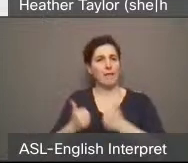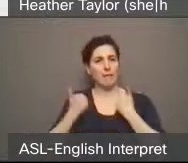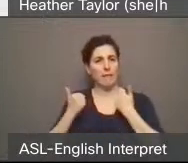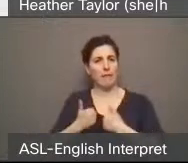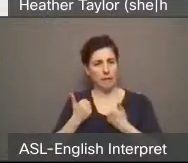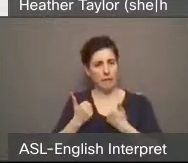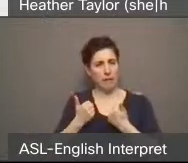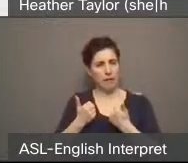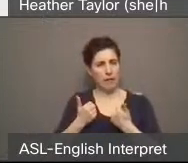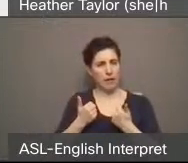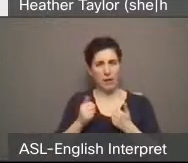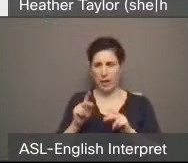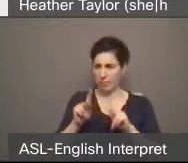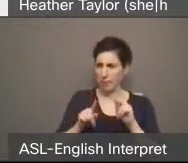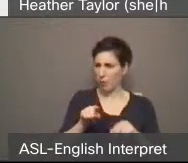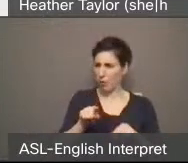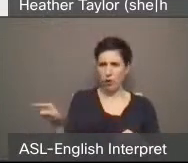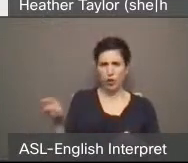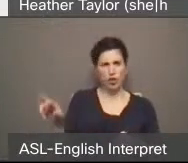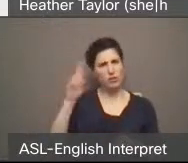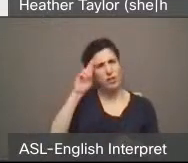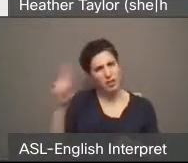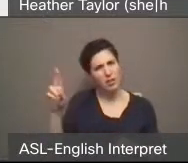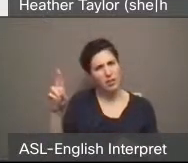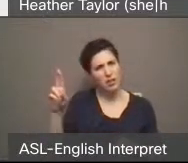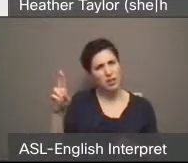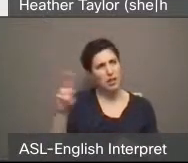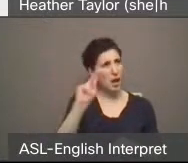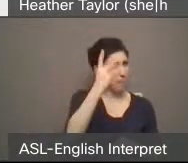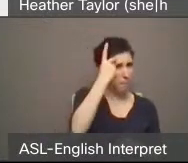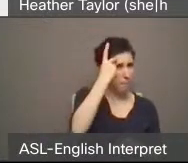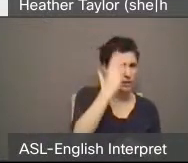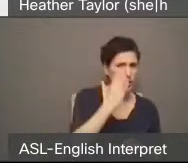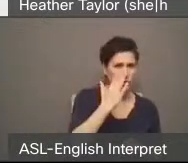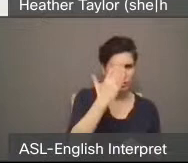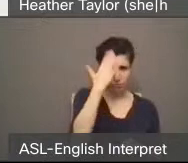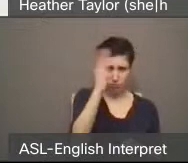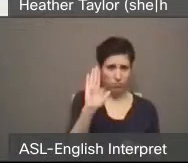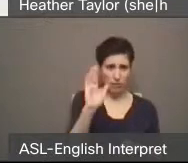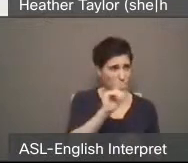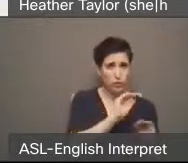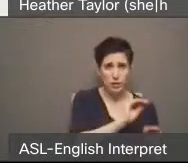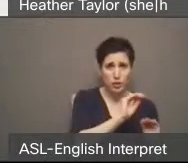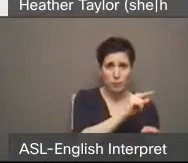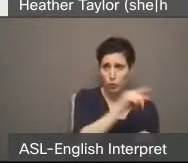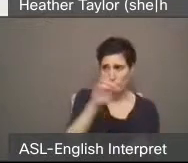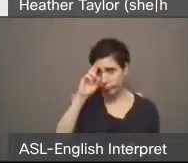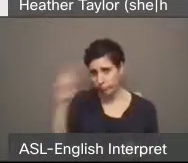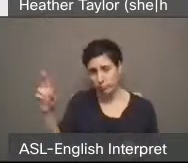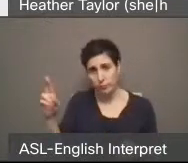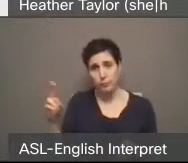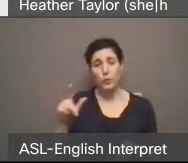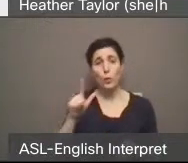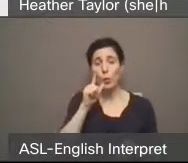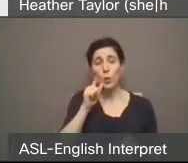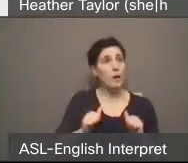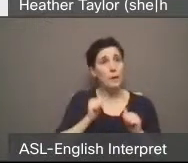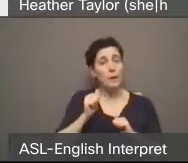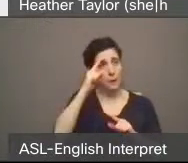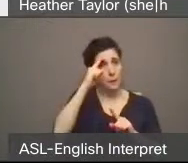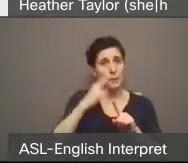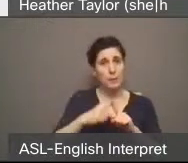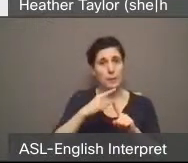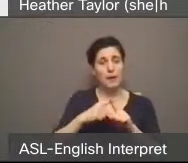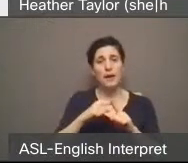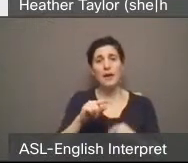People deserve dignity, and I hate that apparently our politicians need to be taught that. Even our so-called progressives consistently dropped the ball. Councillor